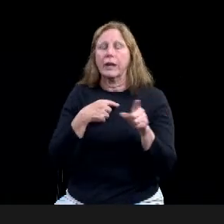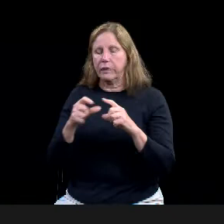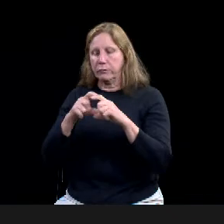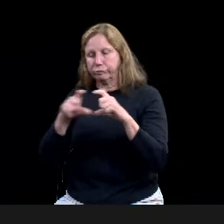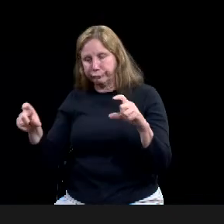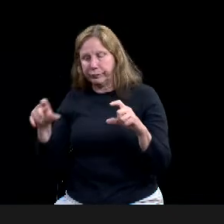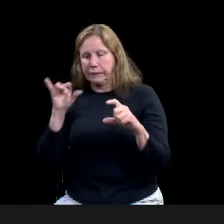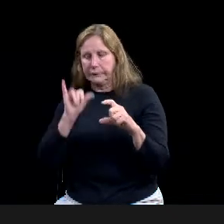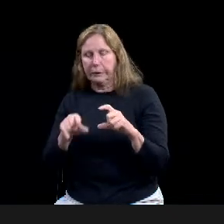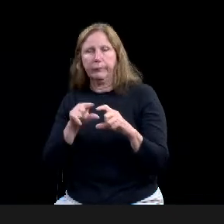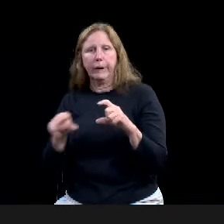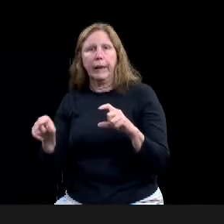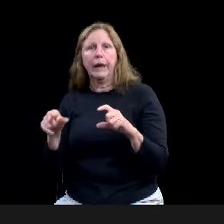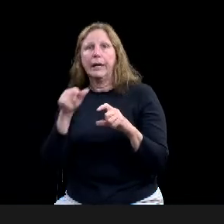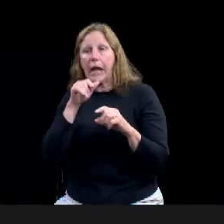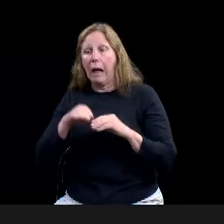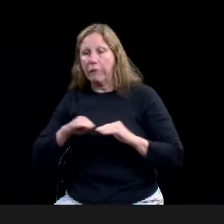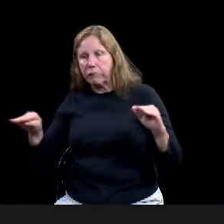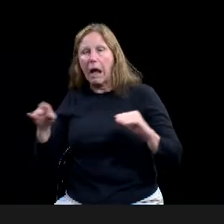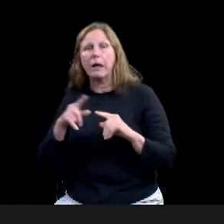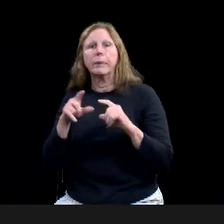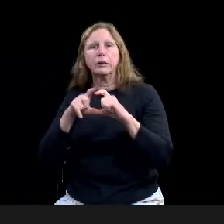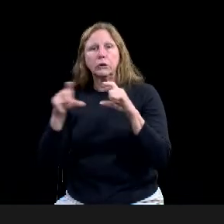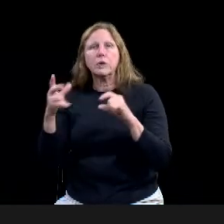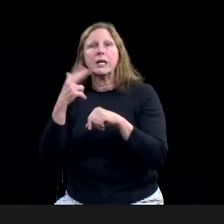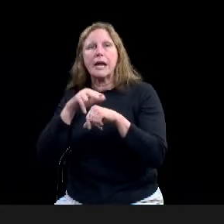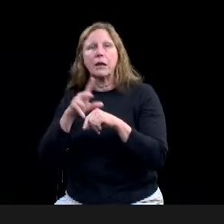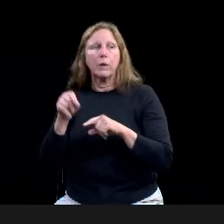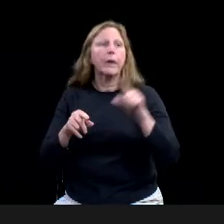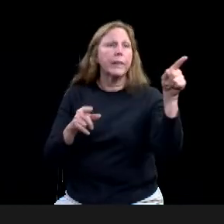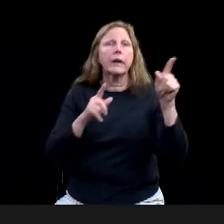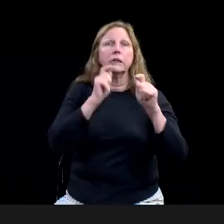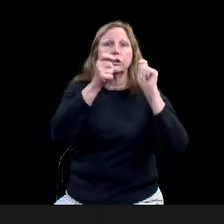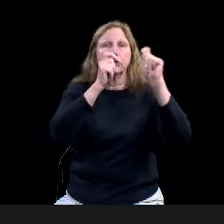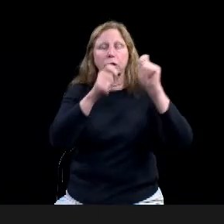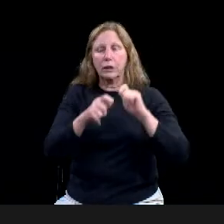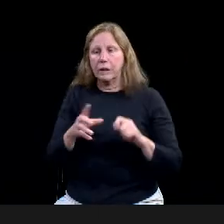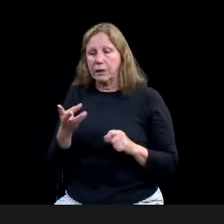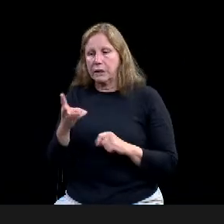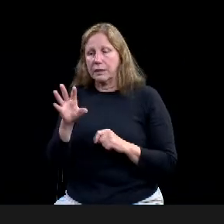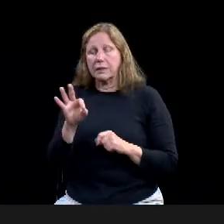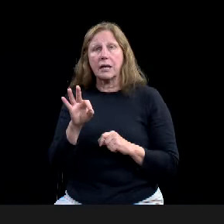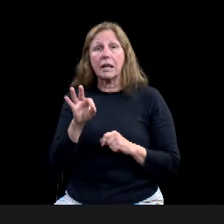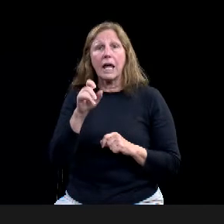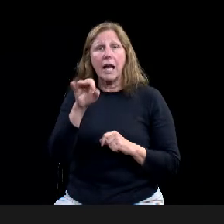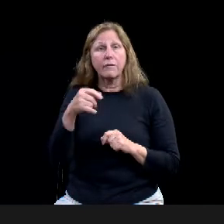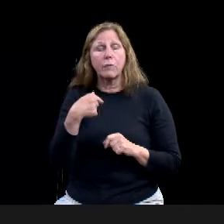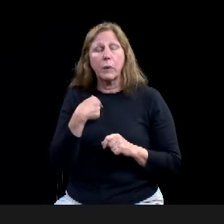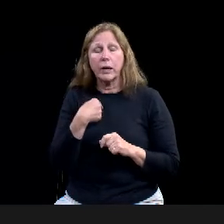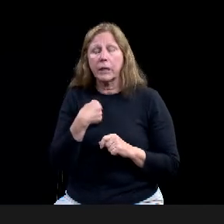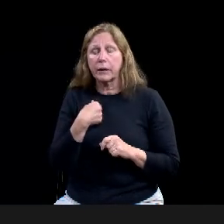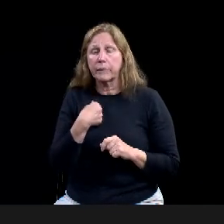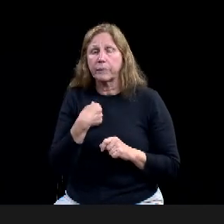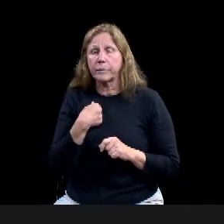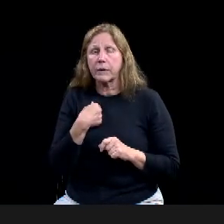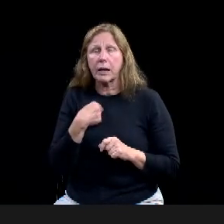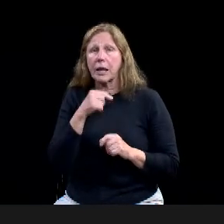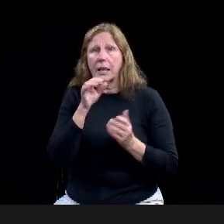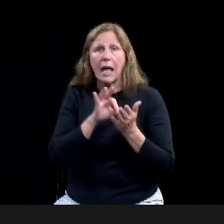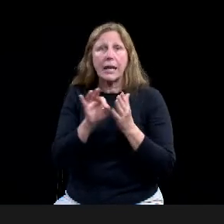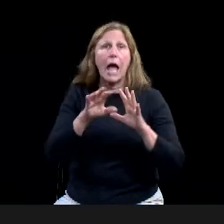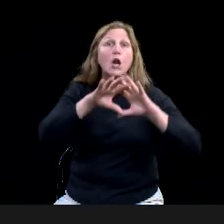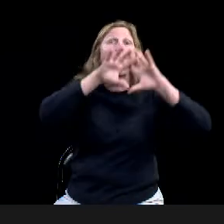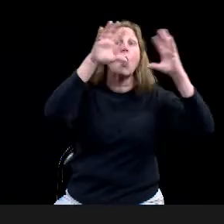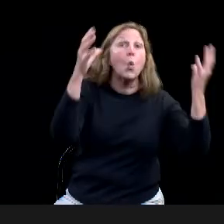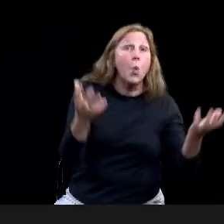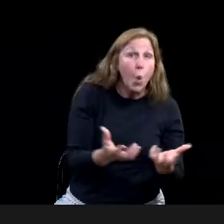to not count group hours, I think it's going to take a lot of effort in order to track all of those hours for a group that, uh,